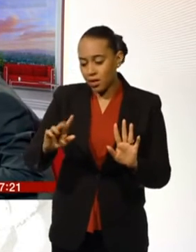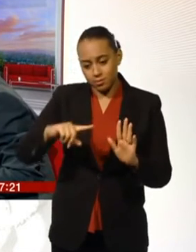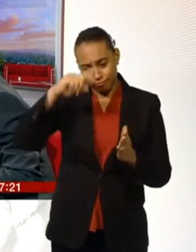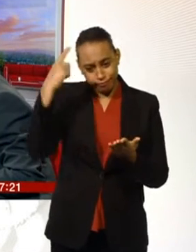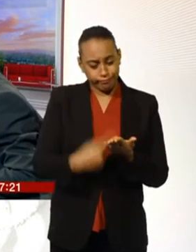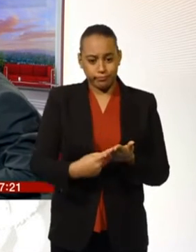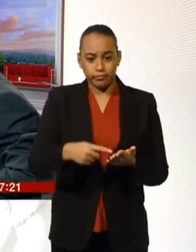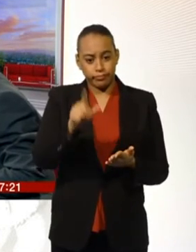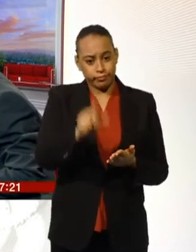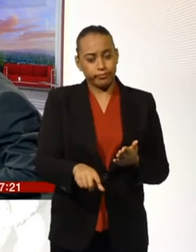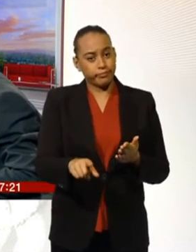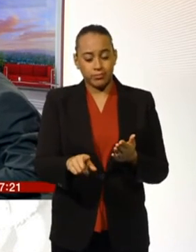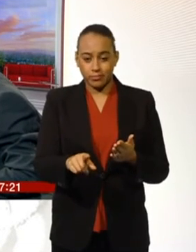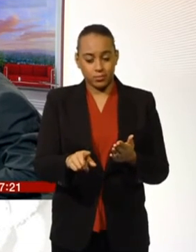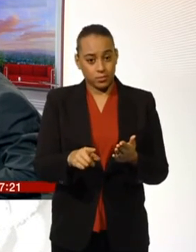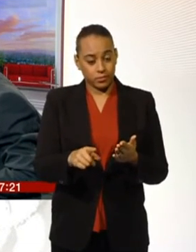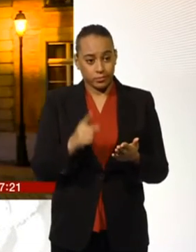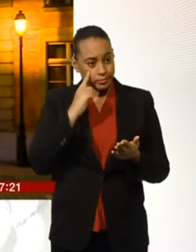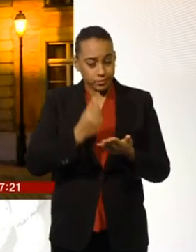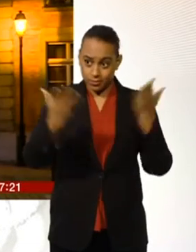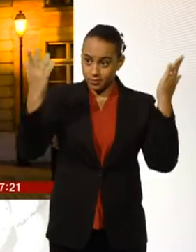individuals can't take those decisions.